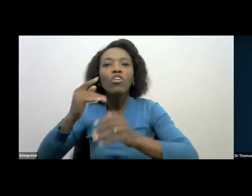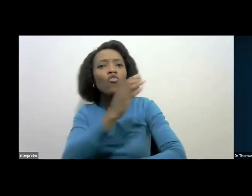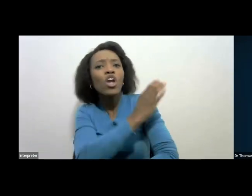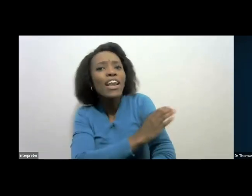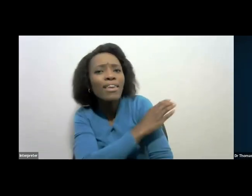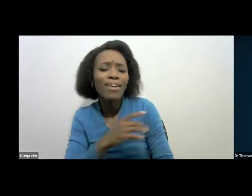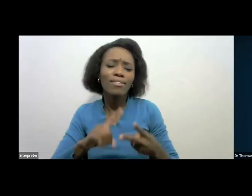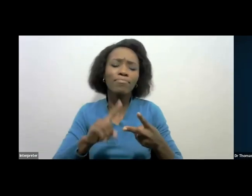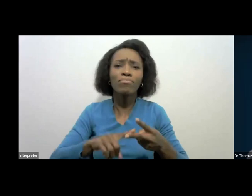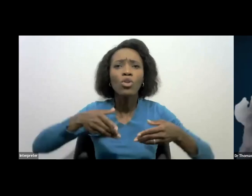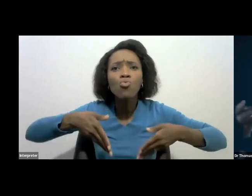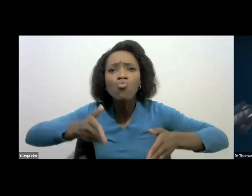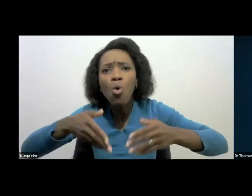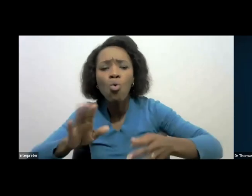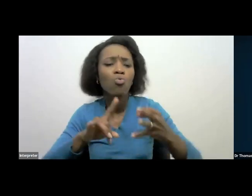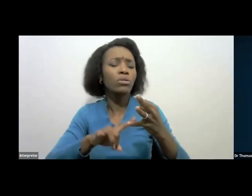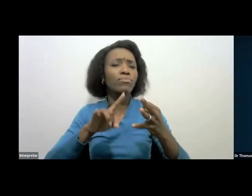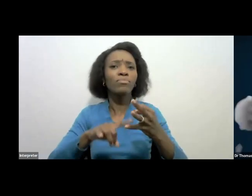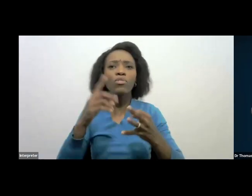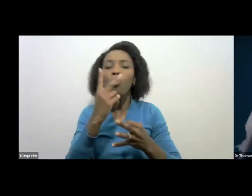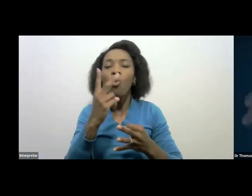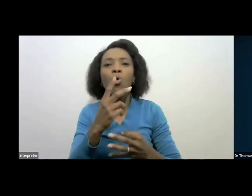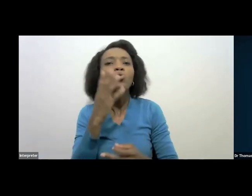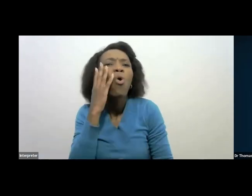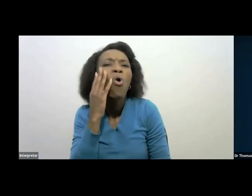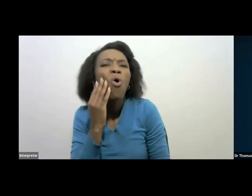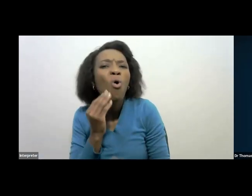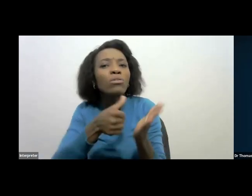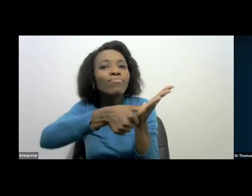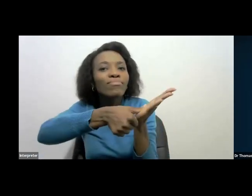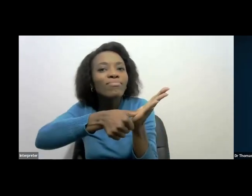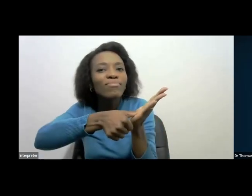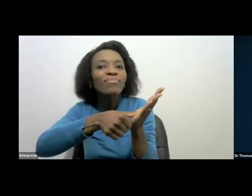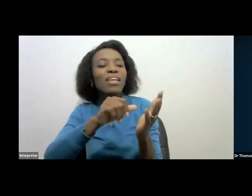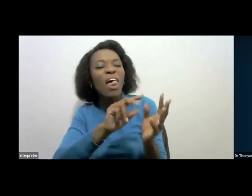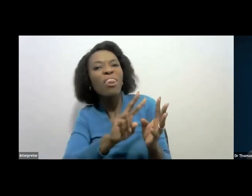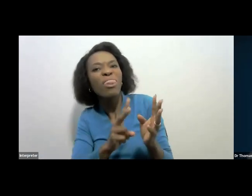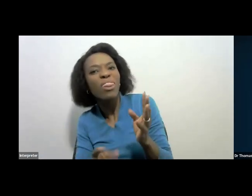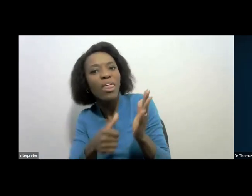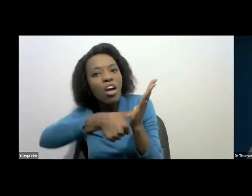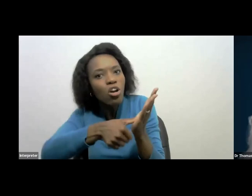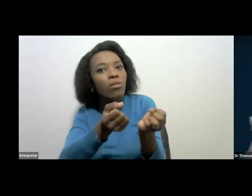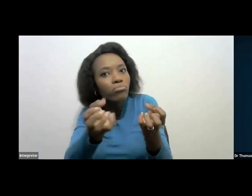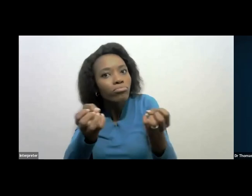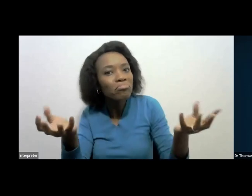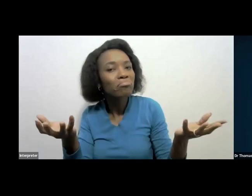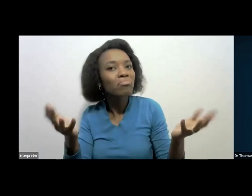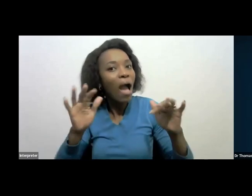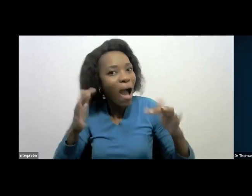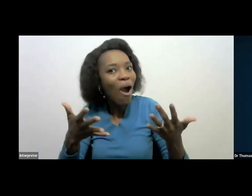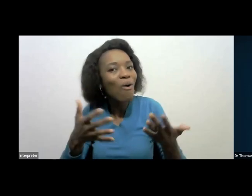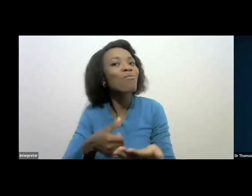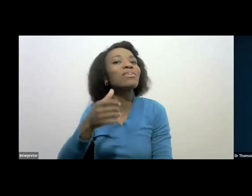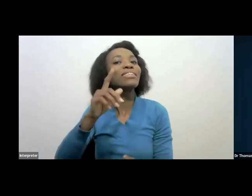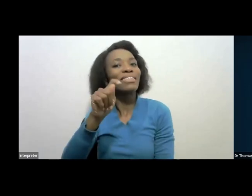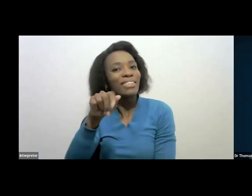robes, and also the old age patient grants and so forth. We are here with you to